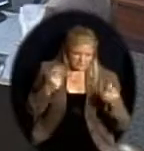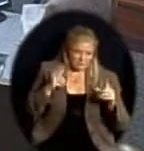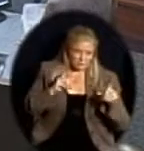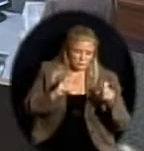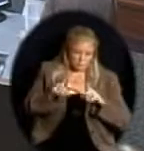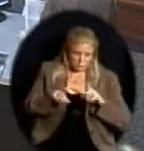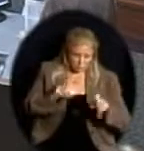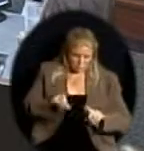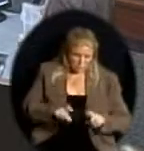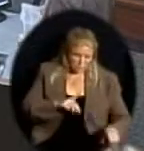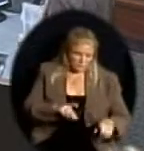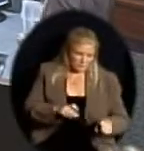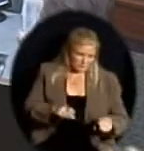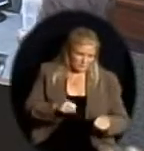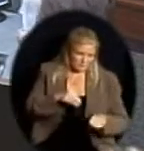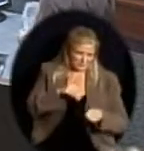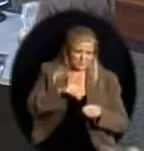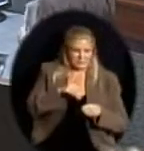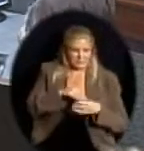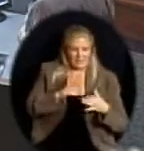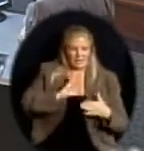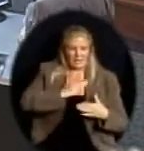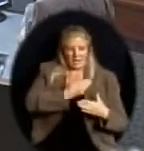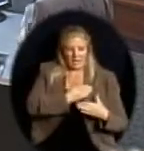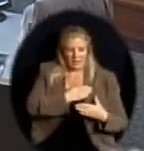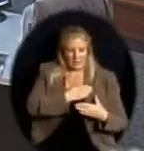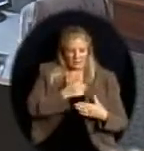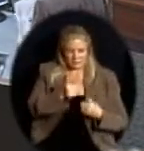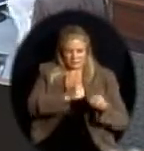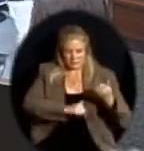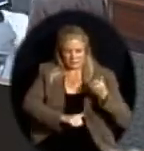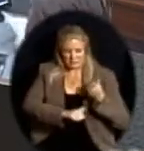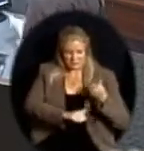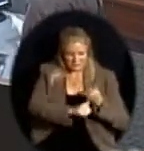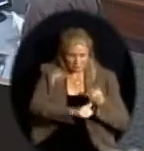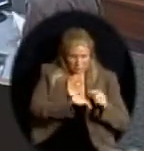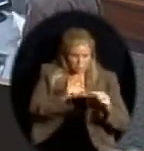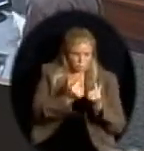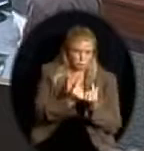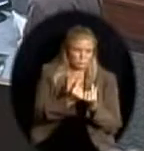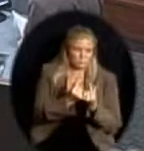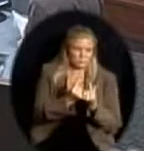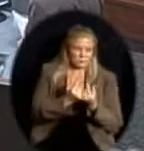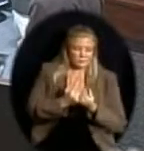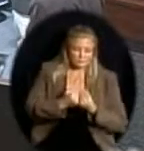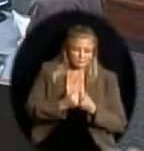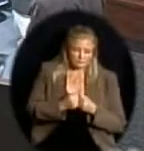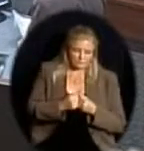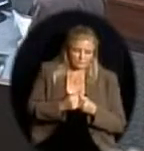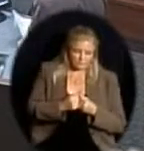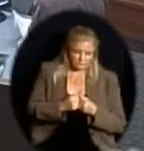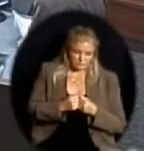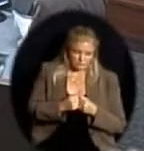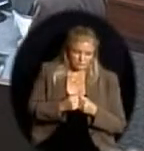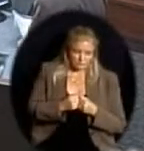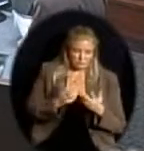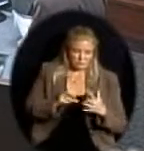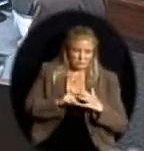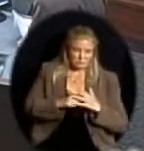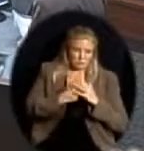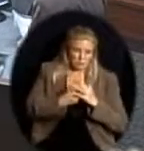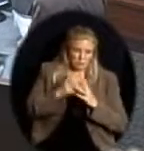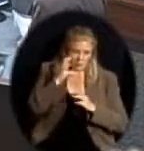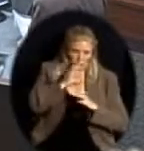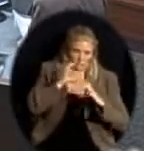be answered. And I think as a large district, we probably have a responsibility, like Mr. Parker said, to start looking at a leadership role